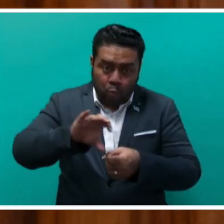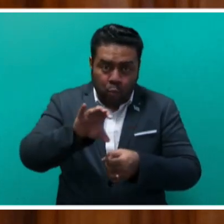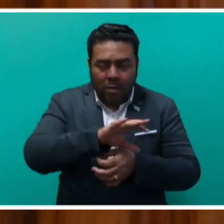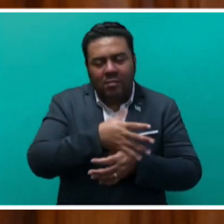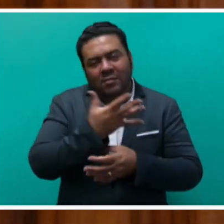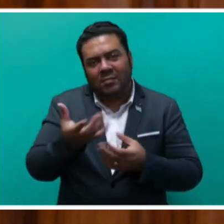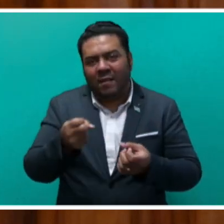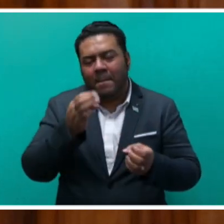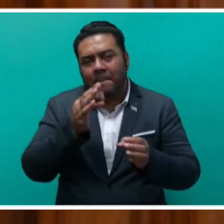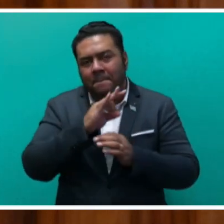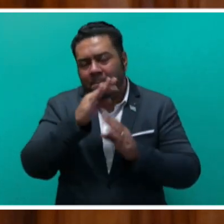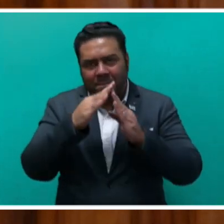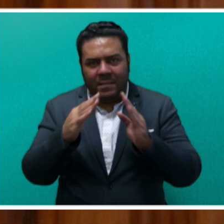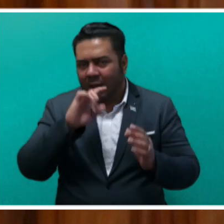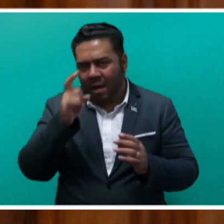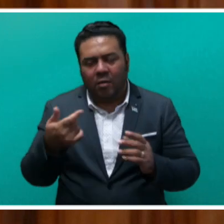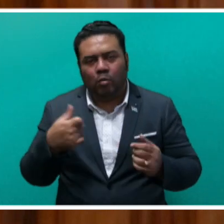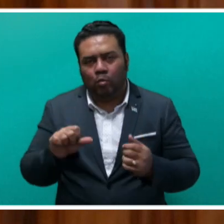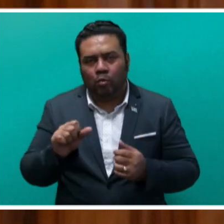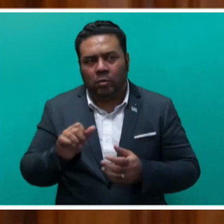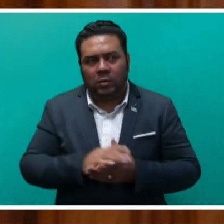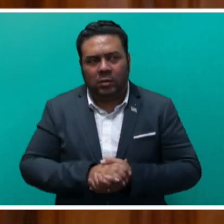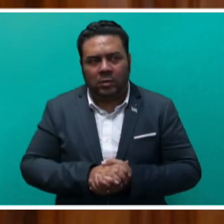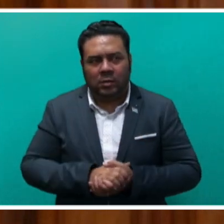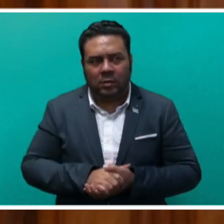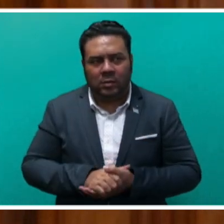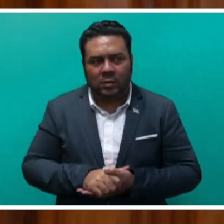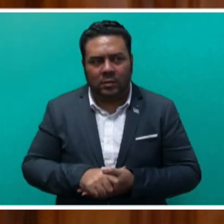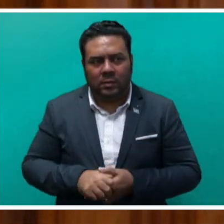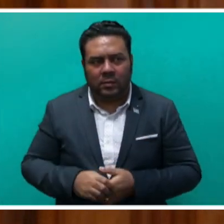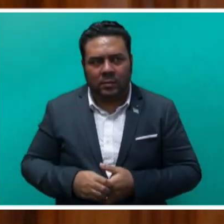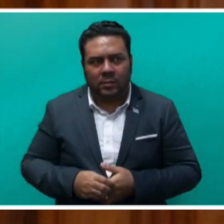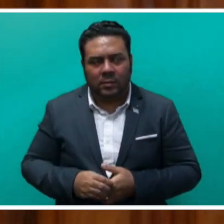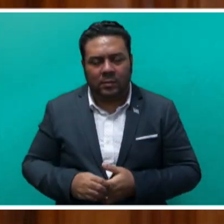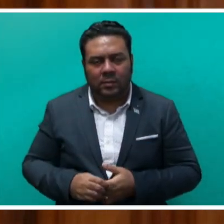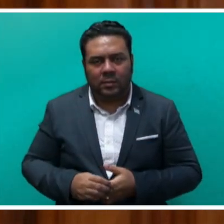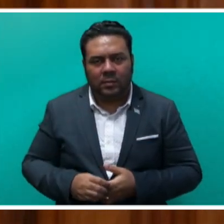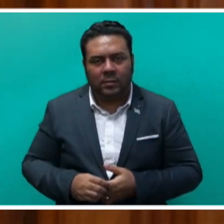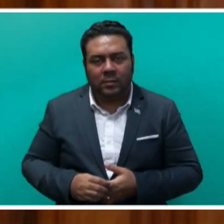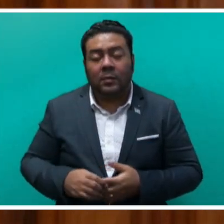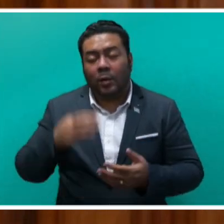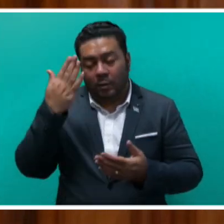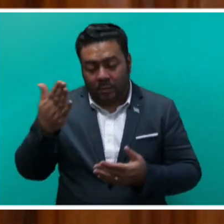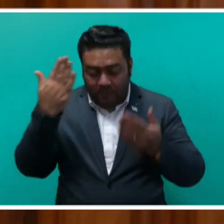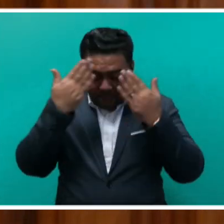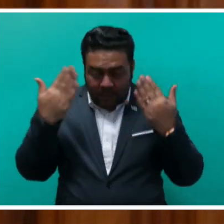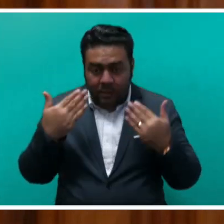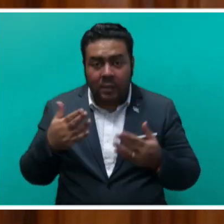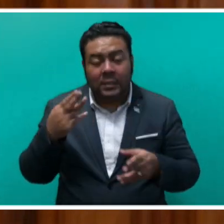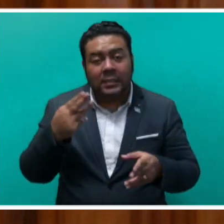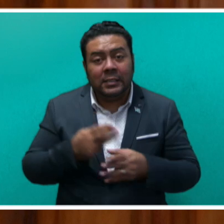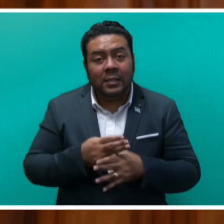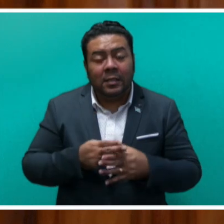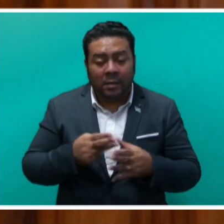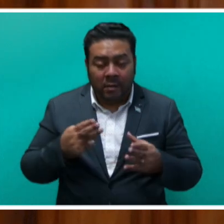pine, will not be suitable for use in exposed ground contact situations. Honourable Speaker, timber treatment therefore